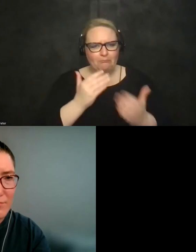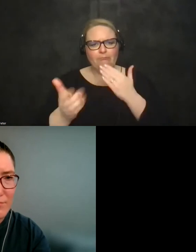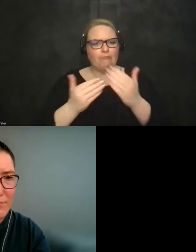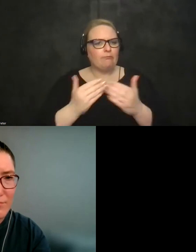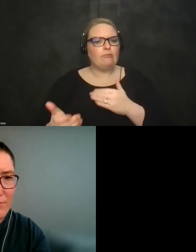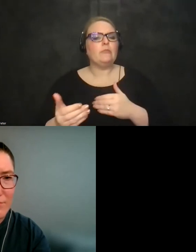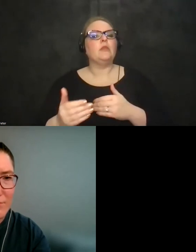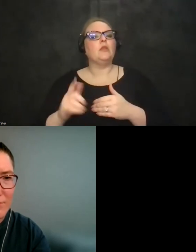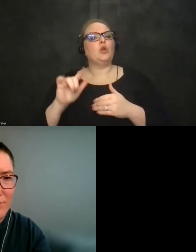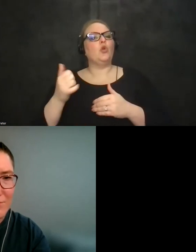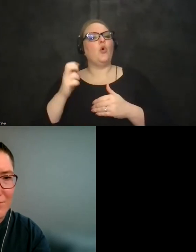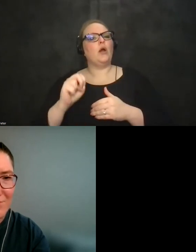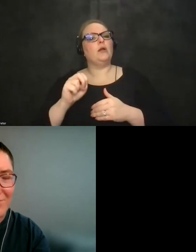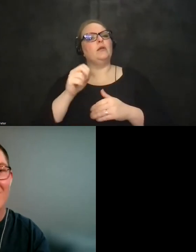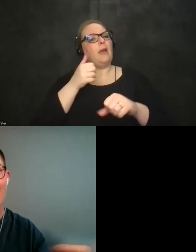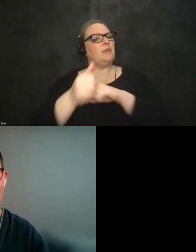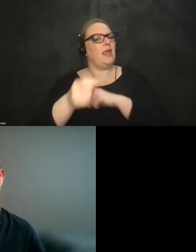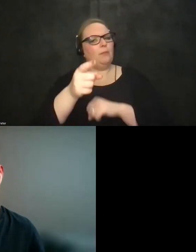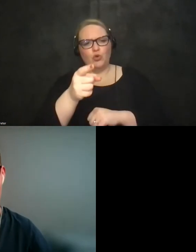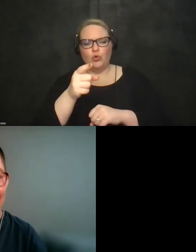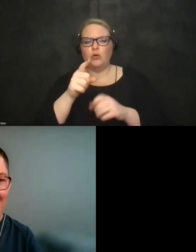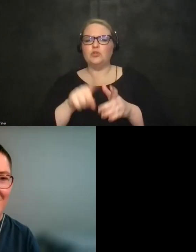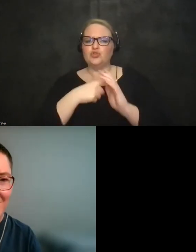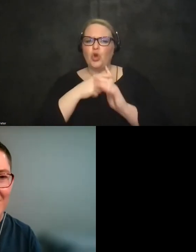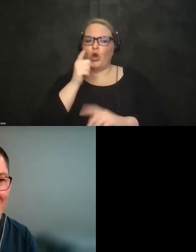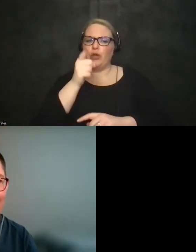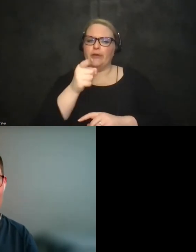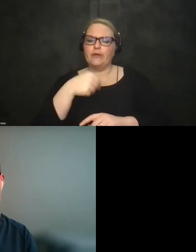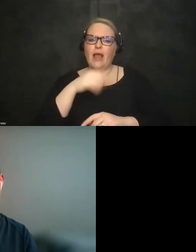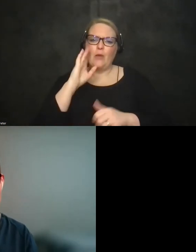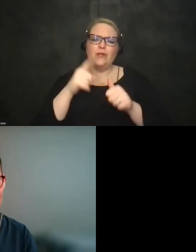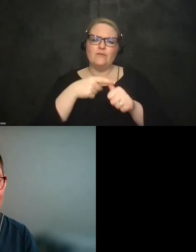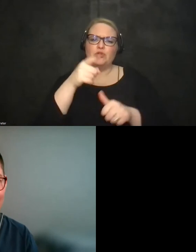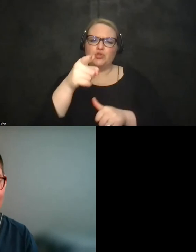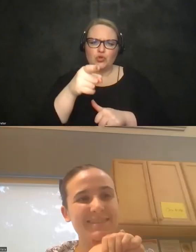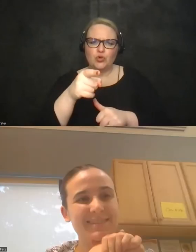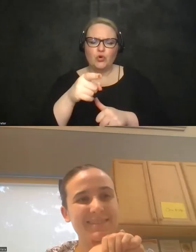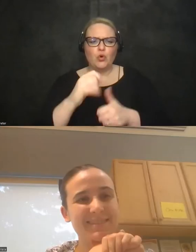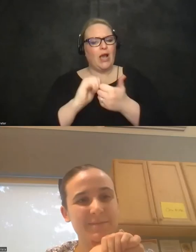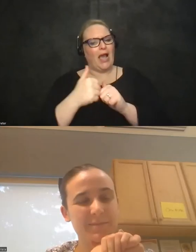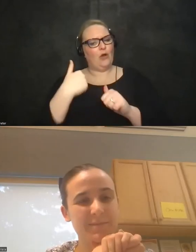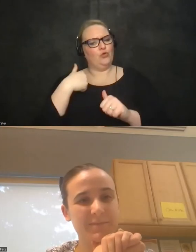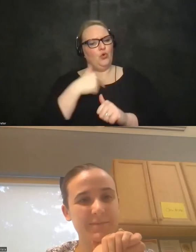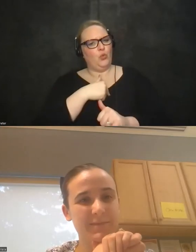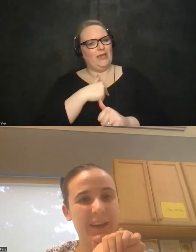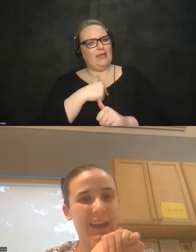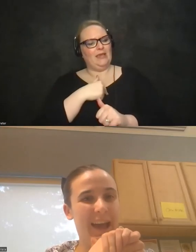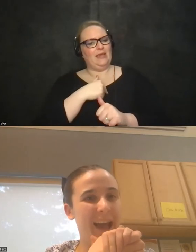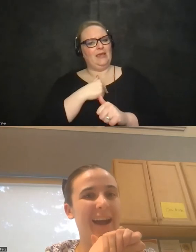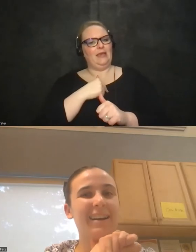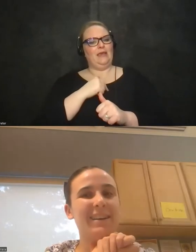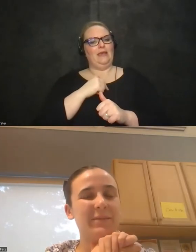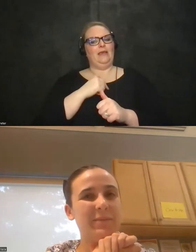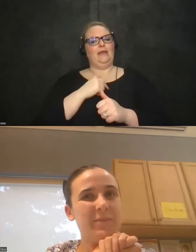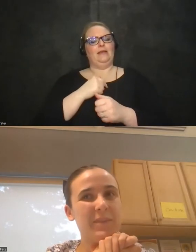this is your fault you started us down this route i'm going to turn to you first this time lauren and say how do we get that imagination into those